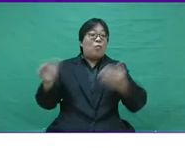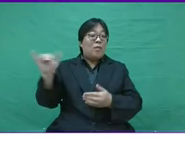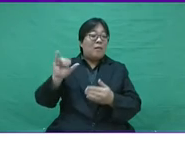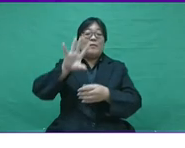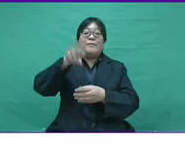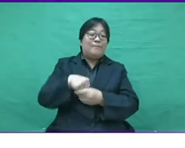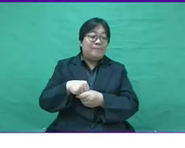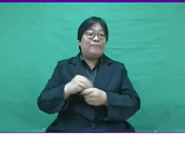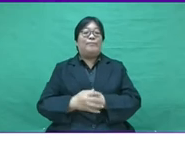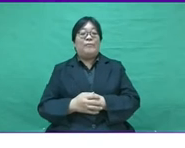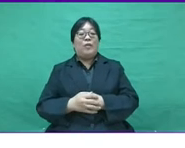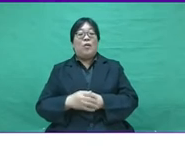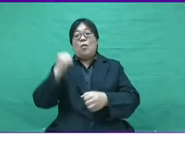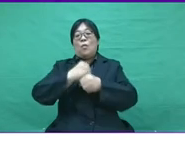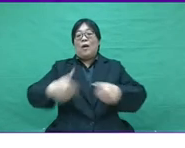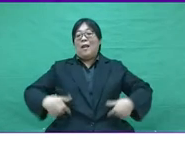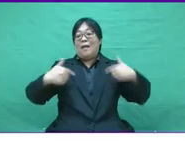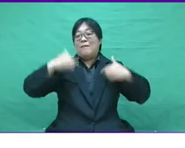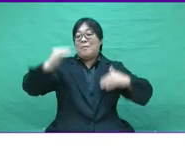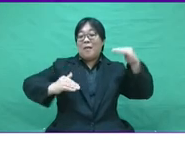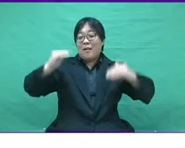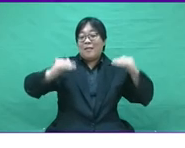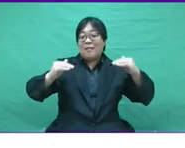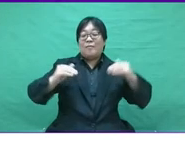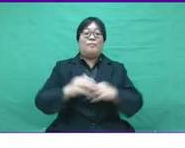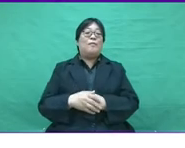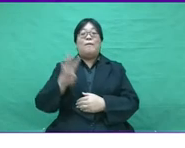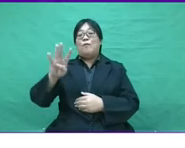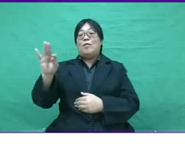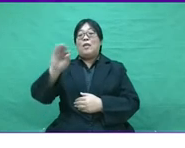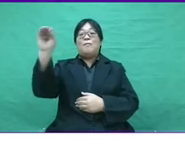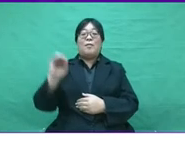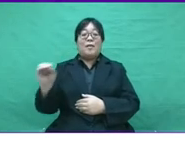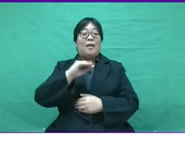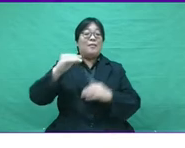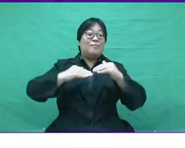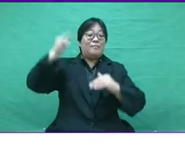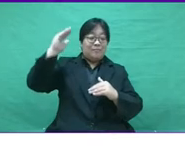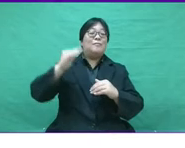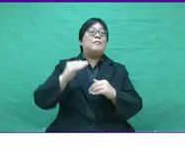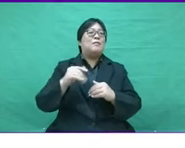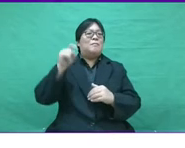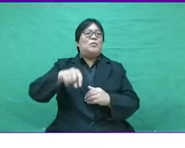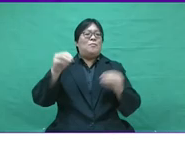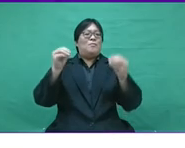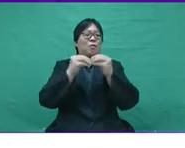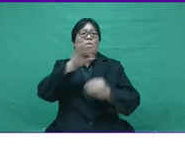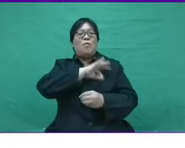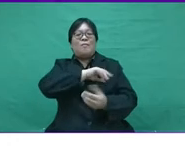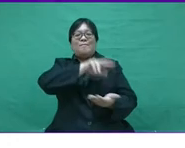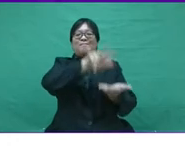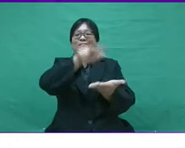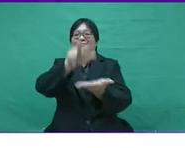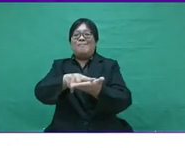change, while the other top motivator include work-life balance at 49%